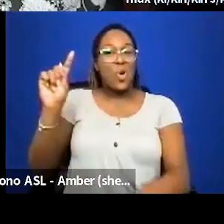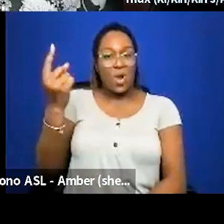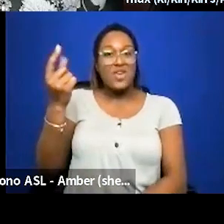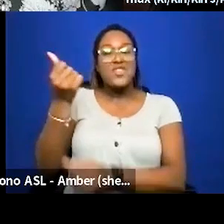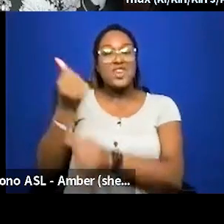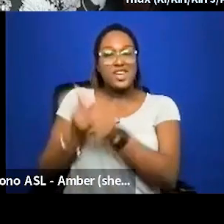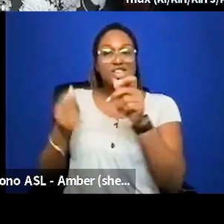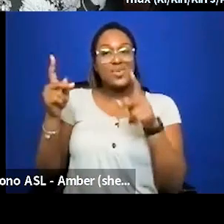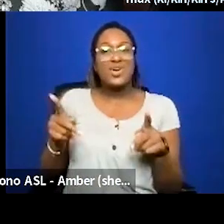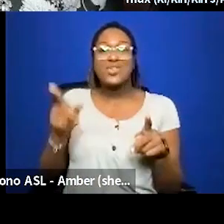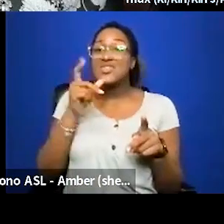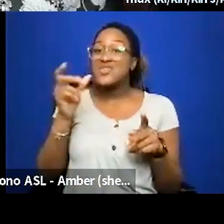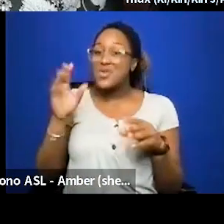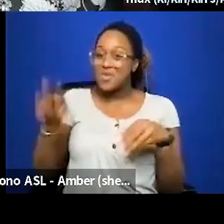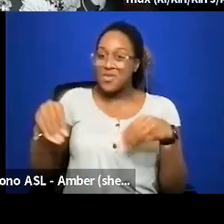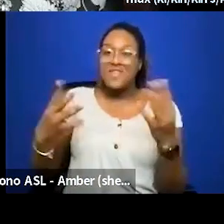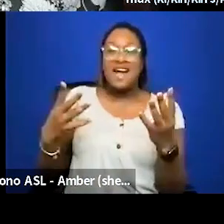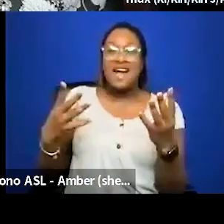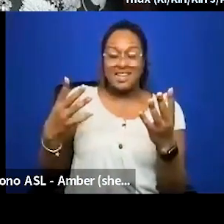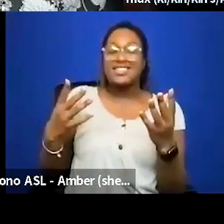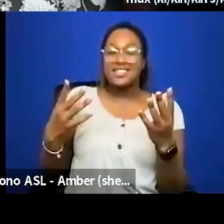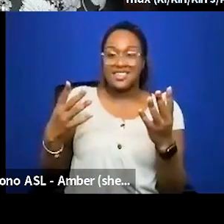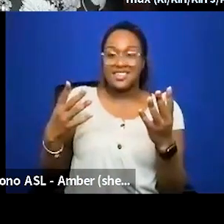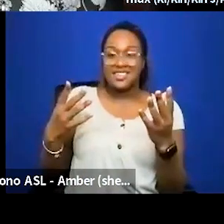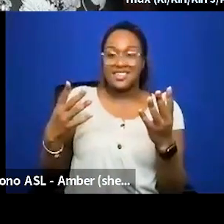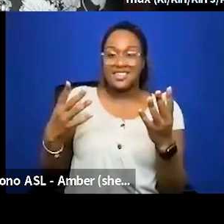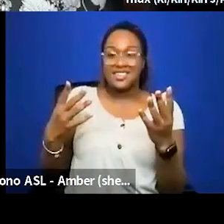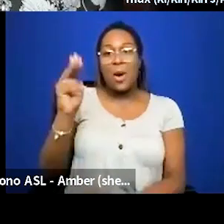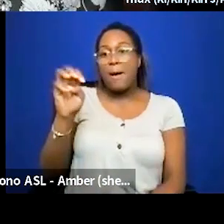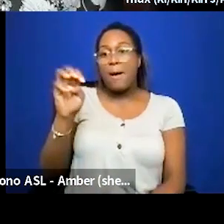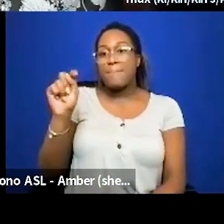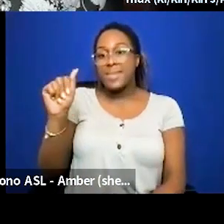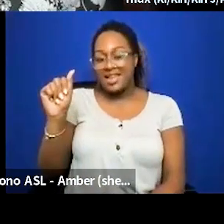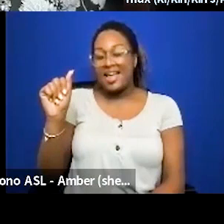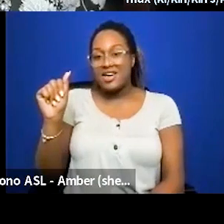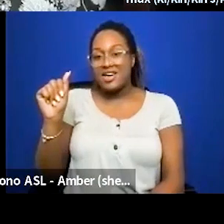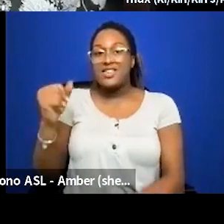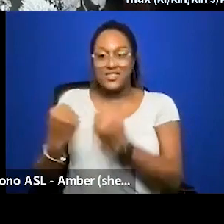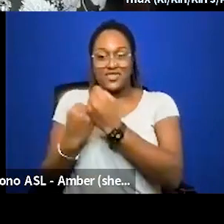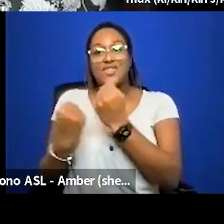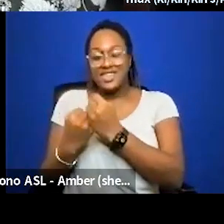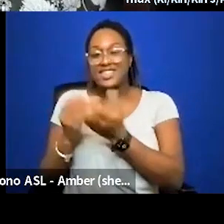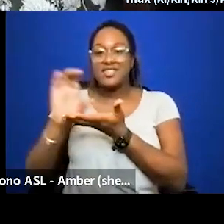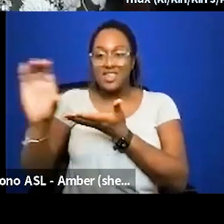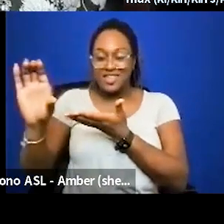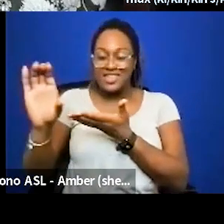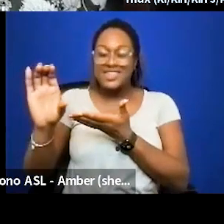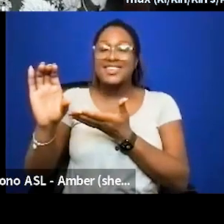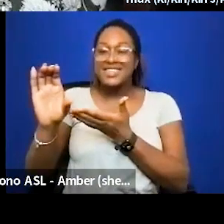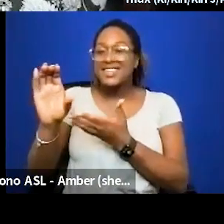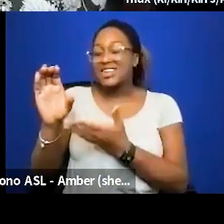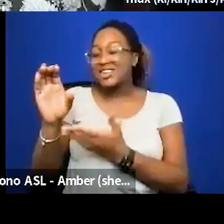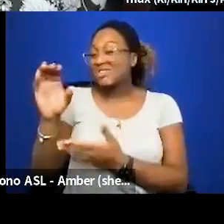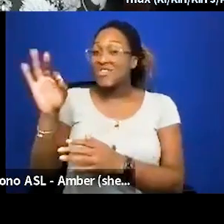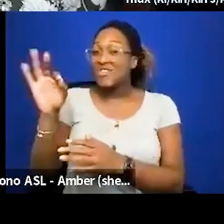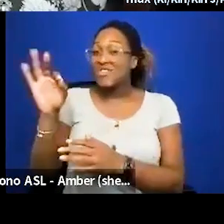makes a donation through our meta fundraisers those are facebook and instagram fundraisers and meta however you feel